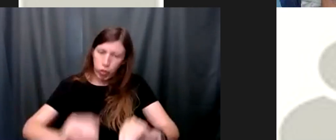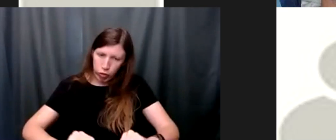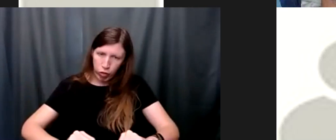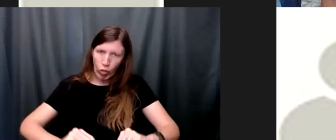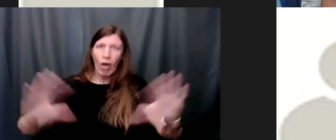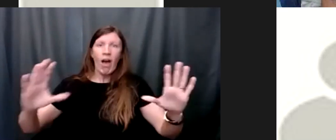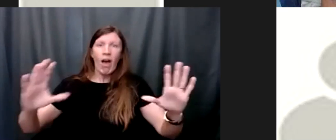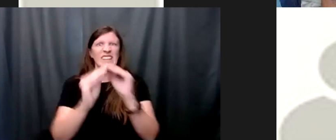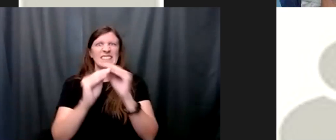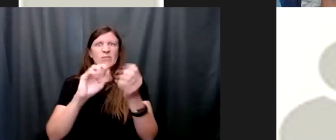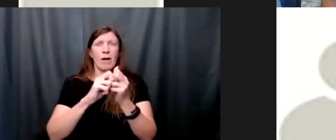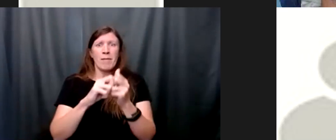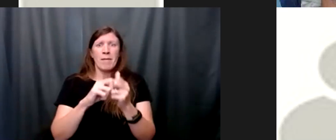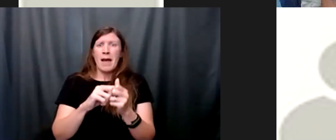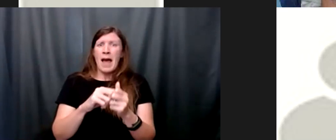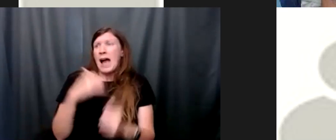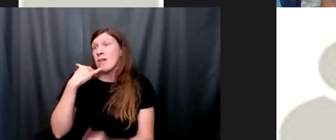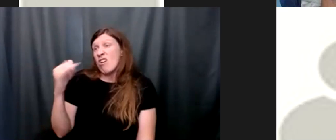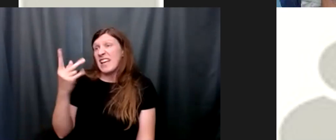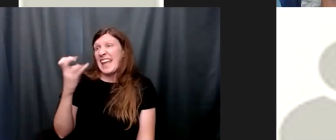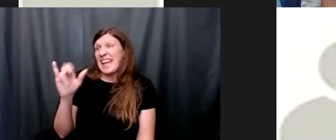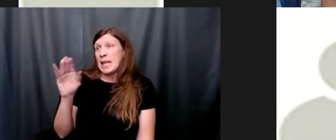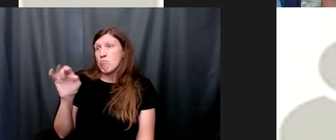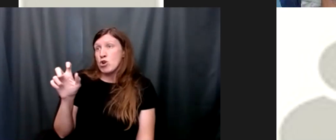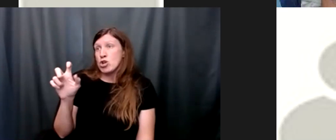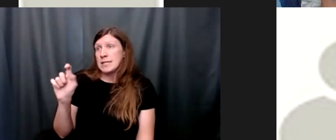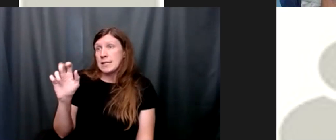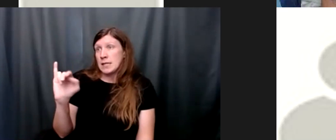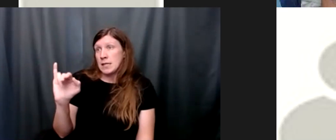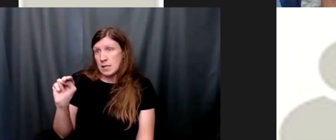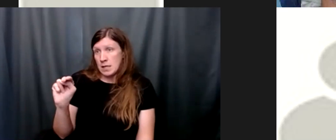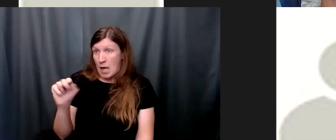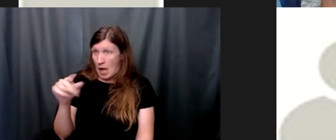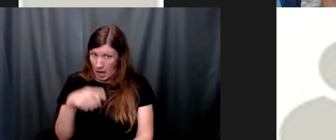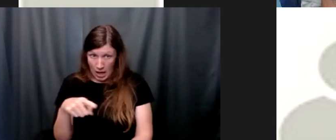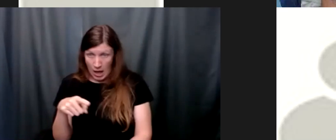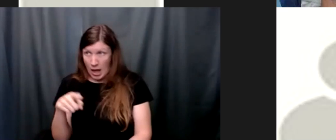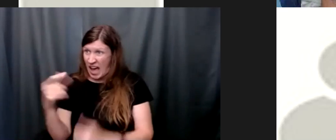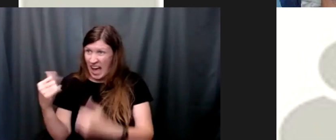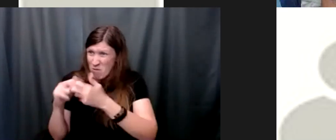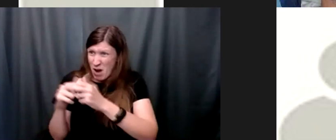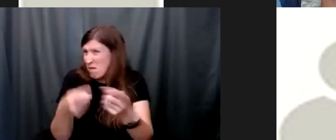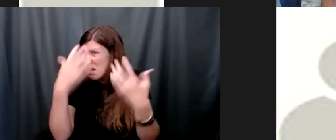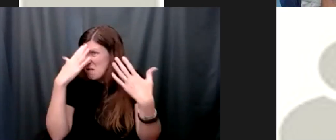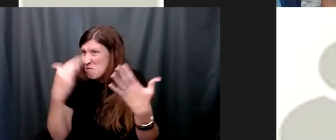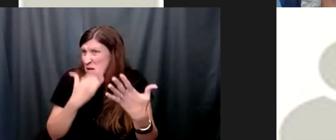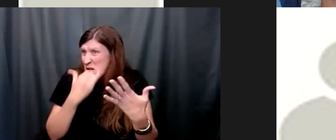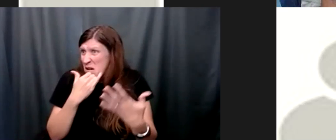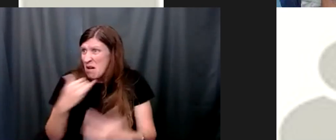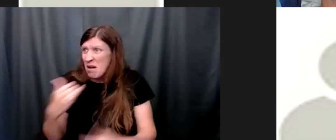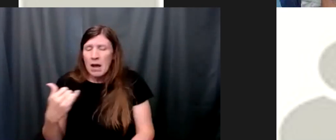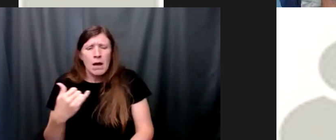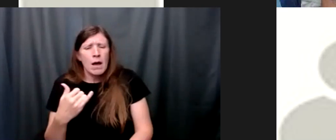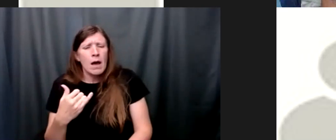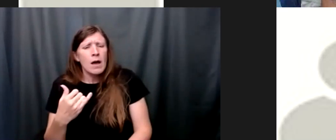i called kenny martin something's wrong with my computer and he said well have you powered down in a while i powered down and everything i had complained